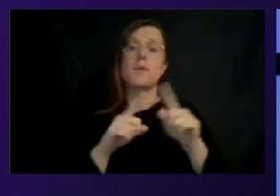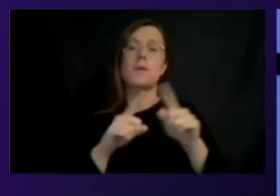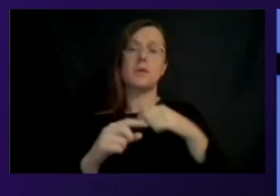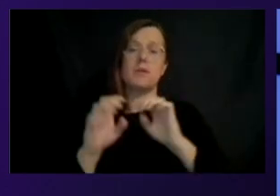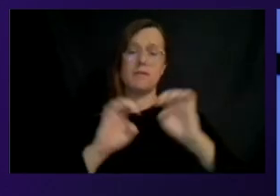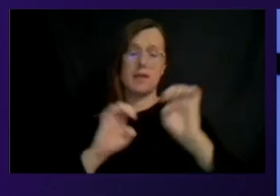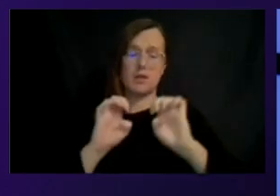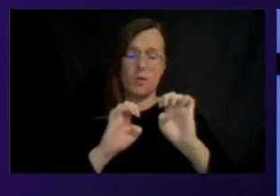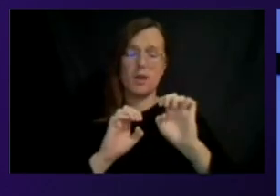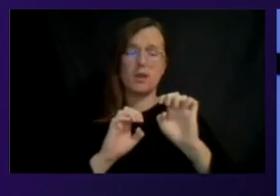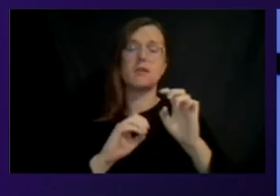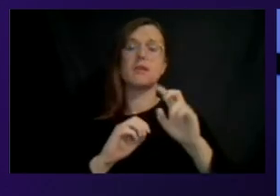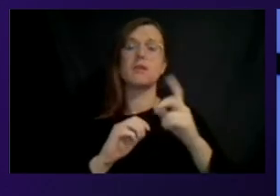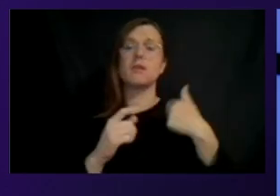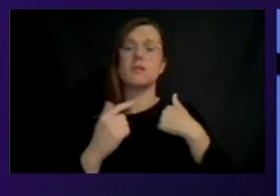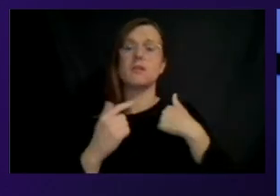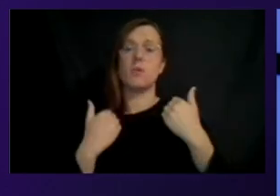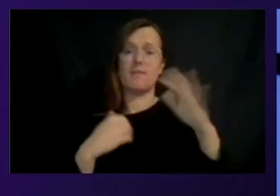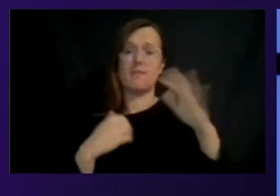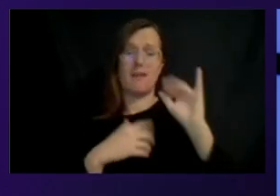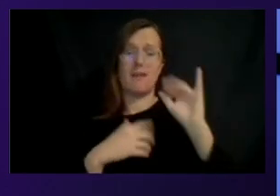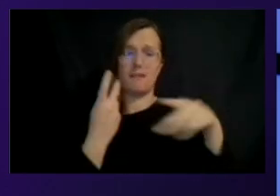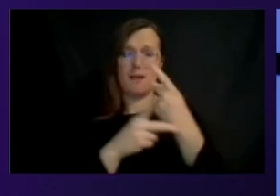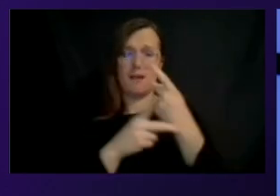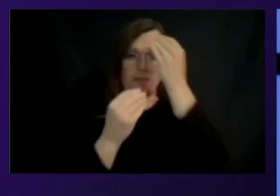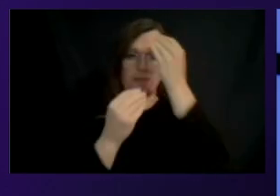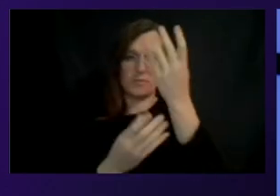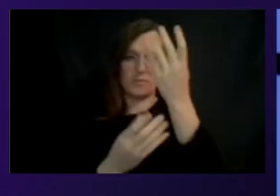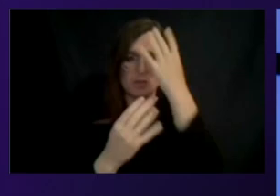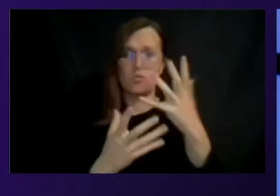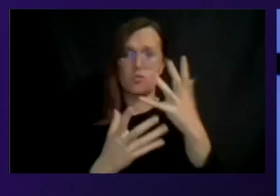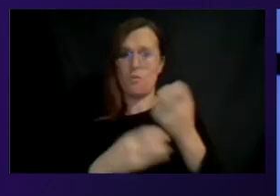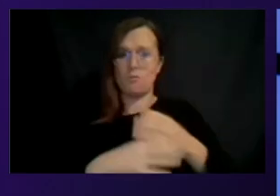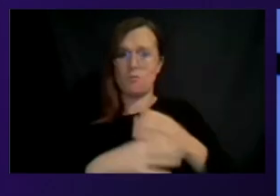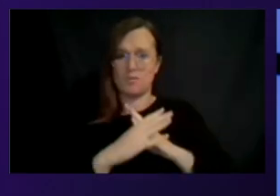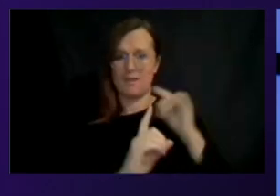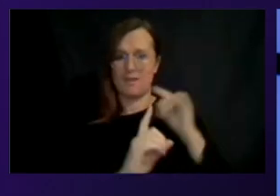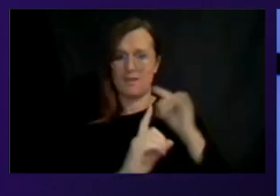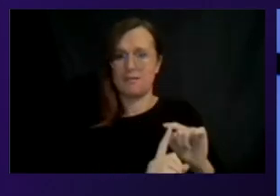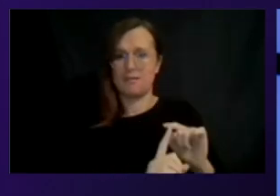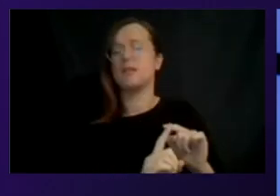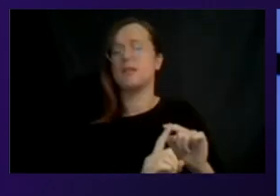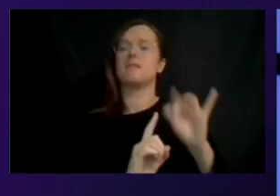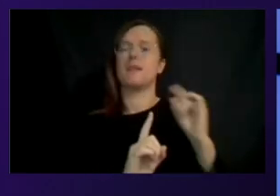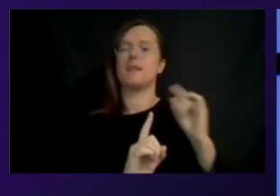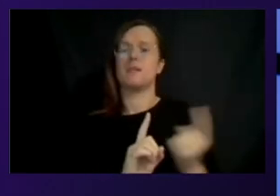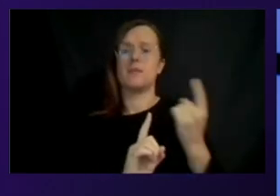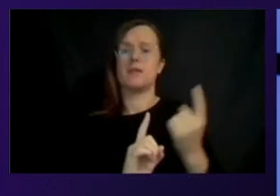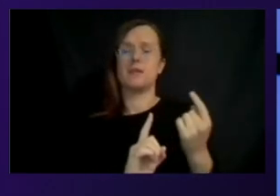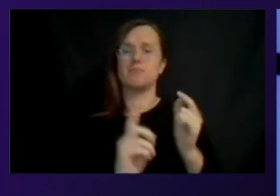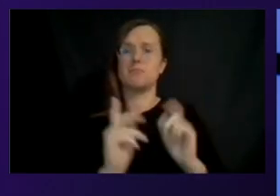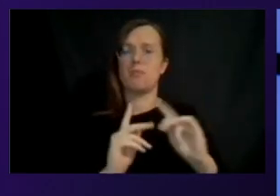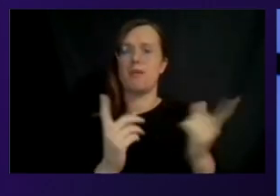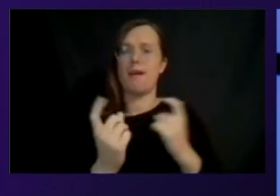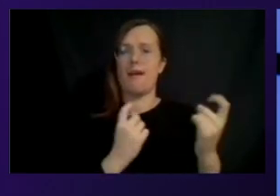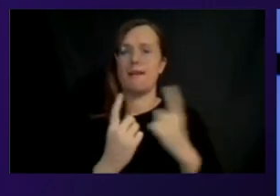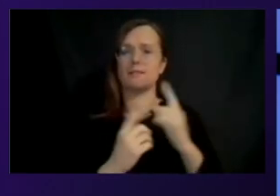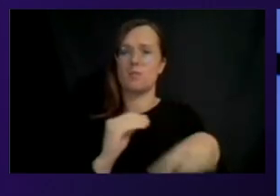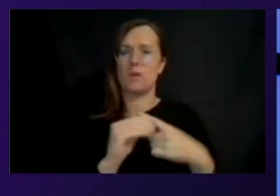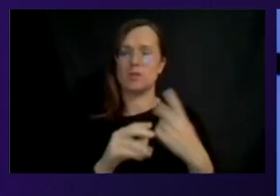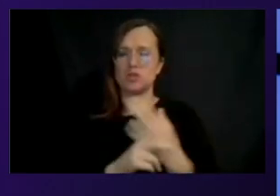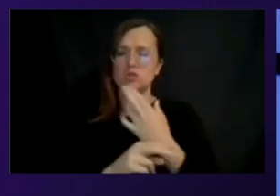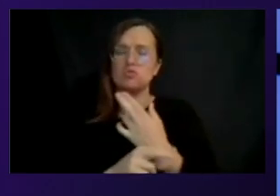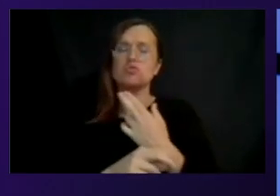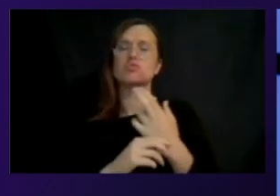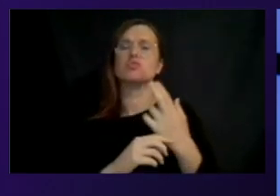type of information and you want to protect it. think that that's something people ask us about when to use an enclave. But part